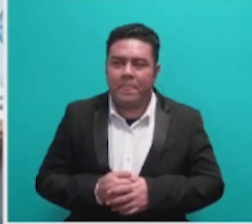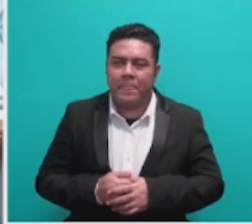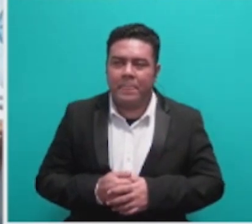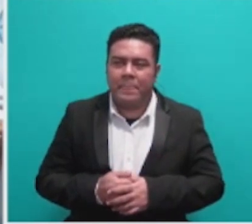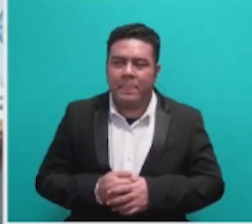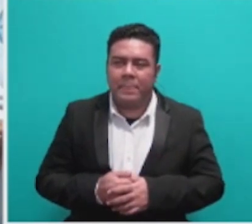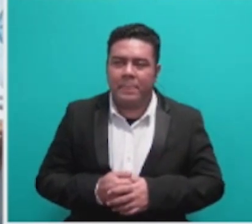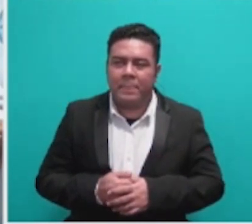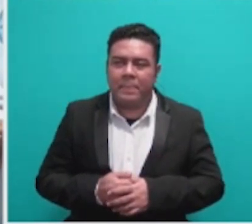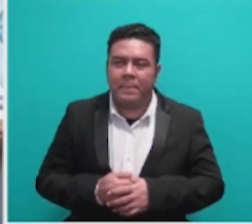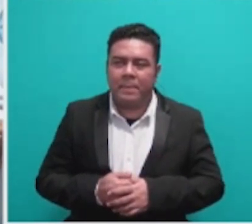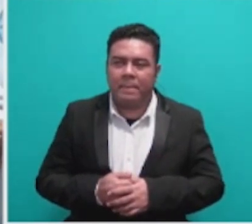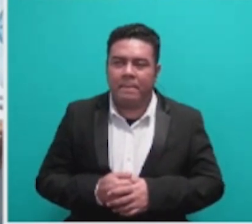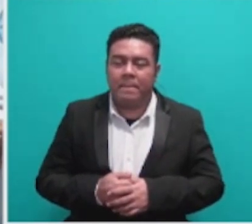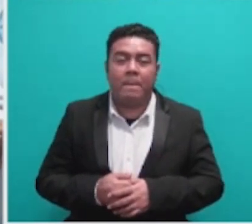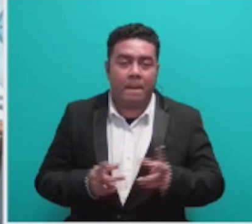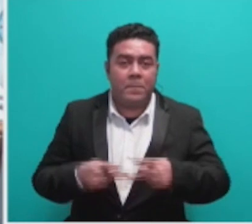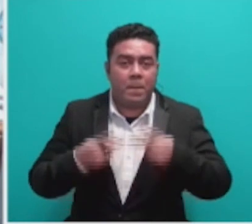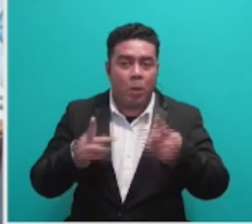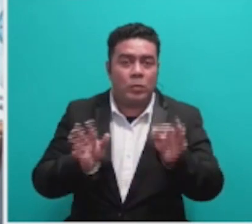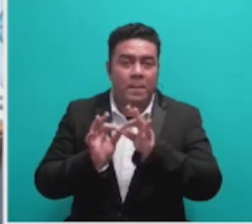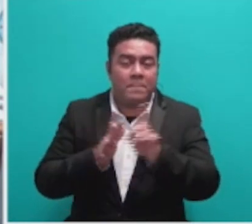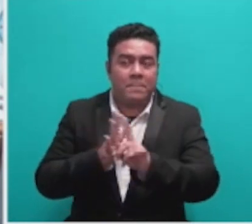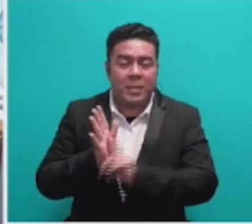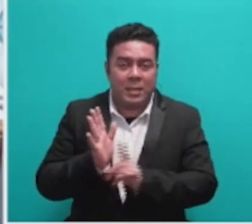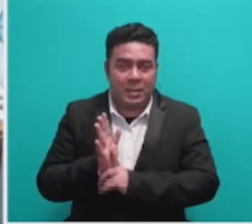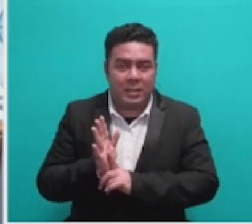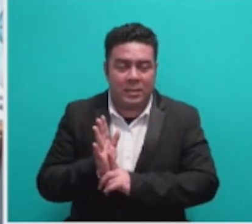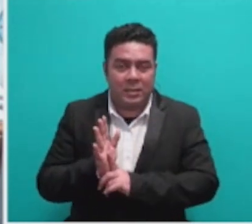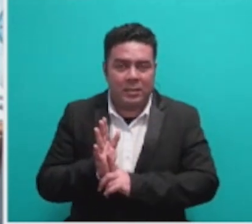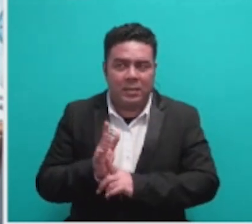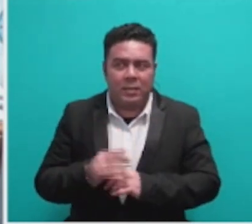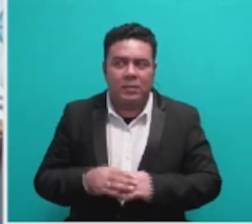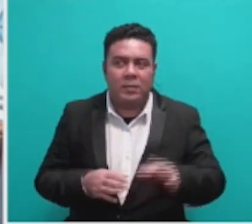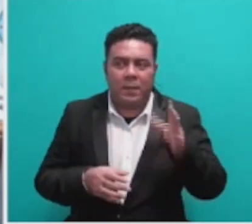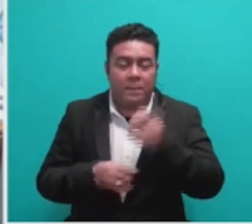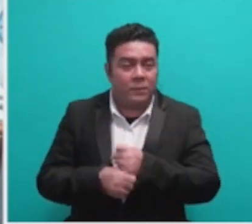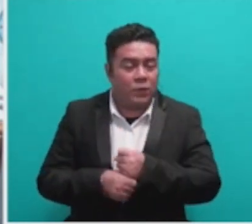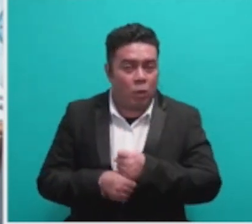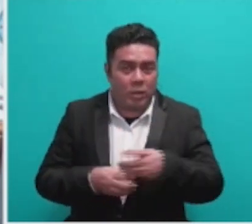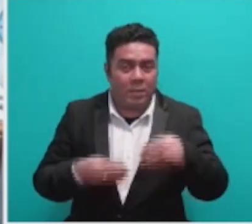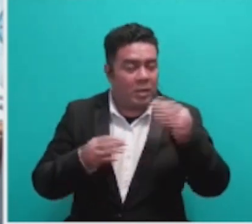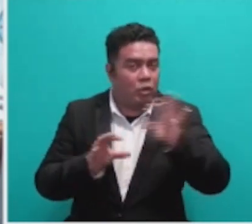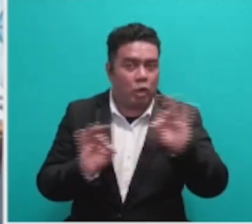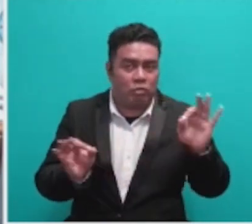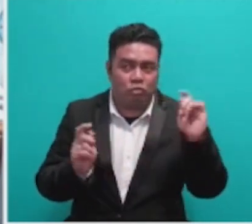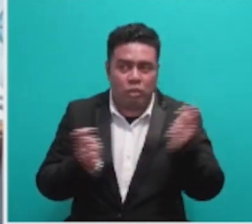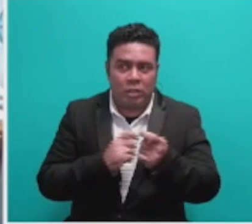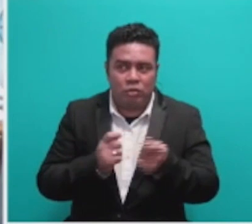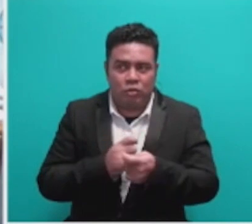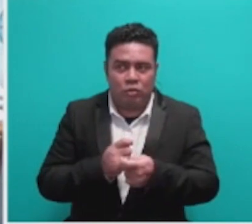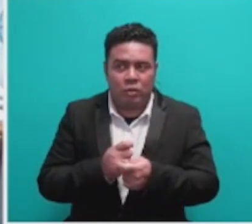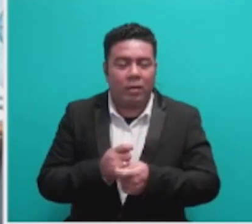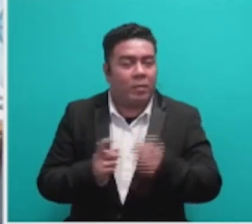The proposed bill processes its prior to submission to Cabinet. It does not change the